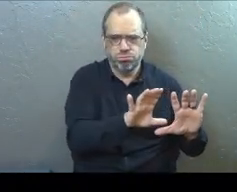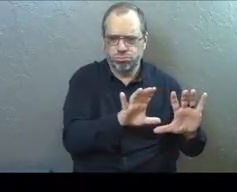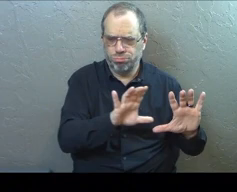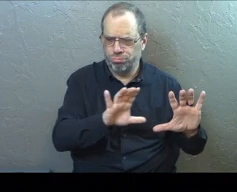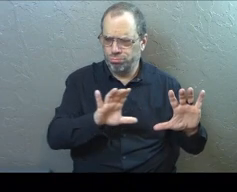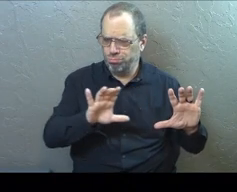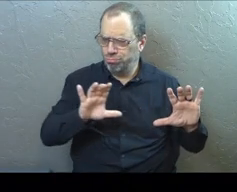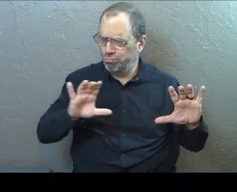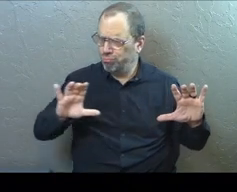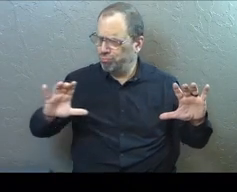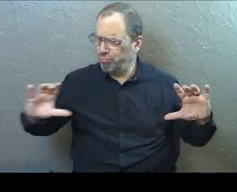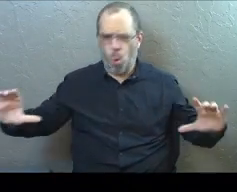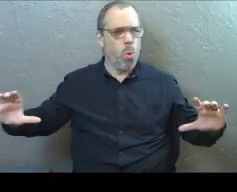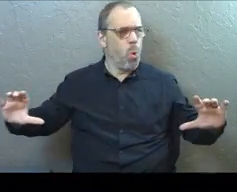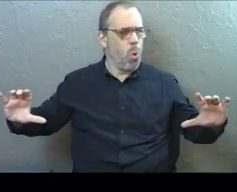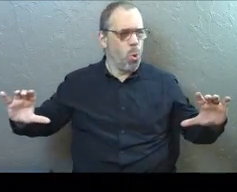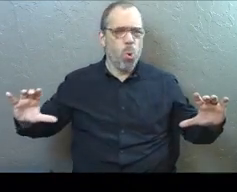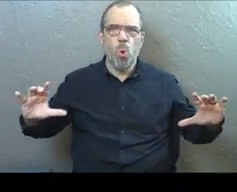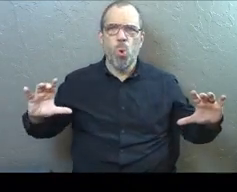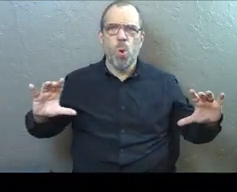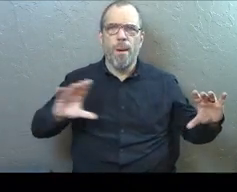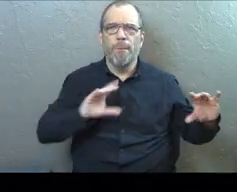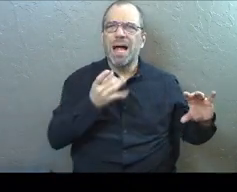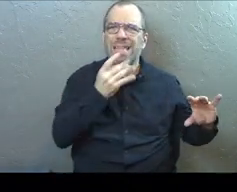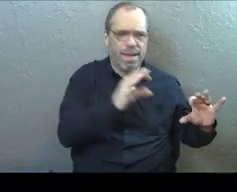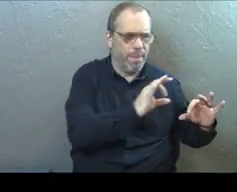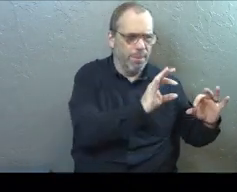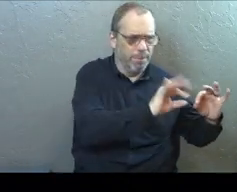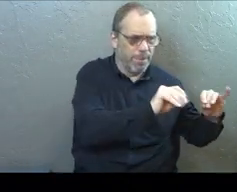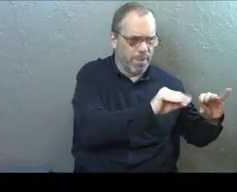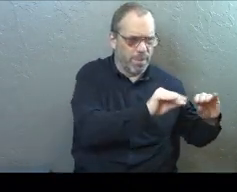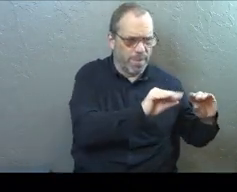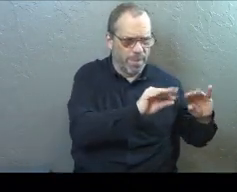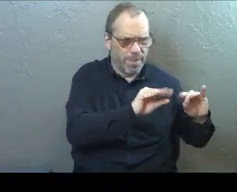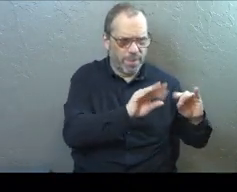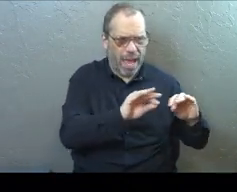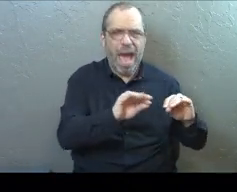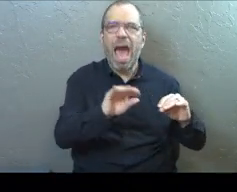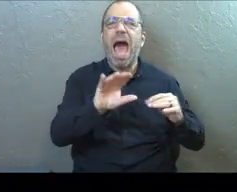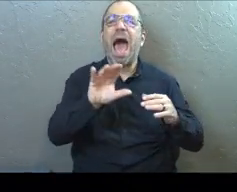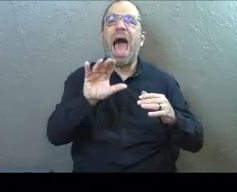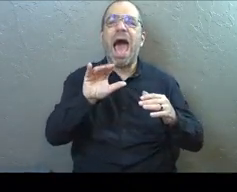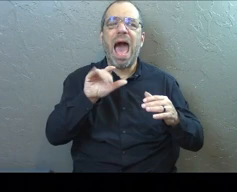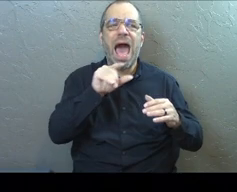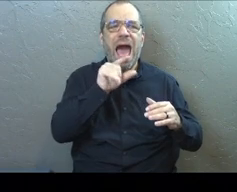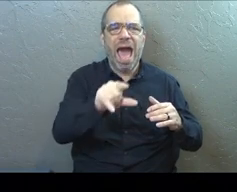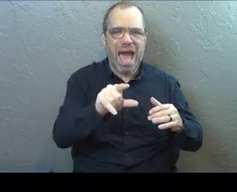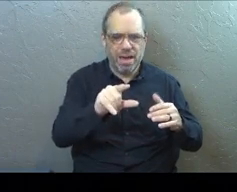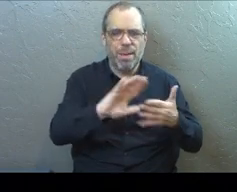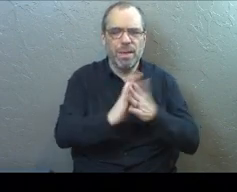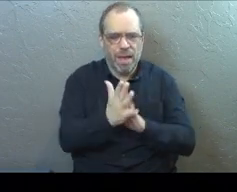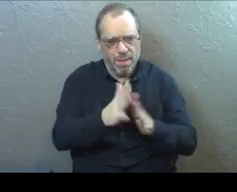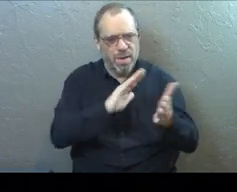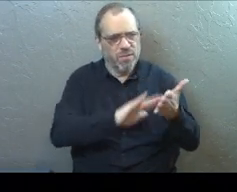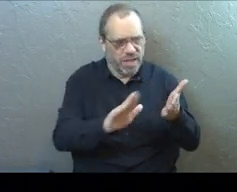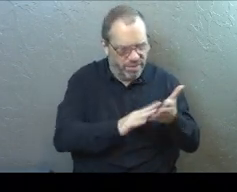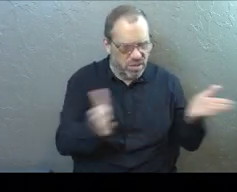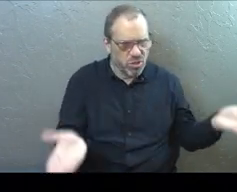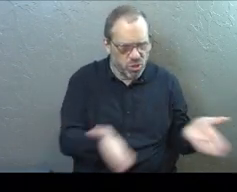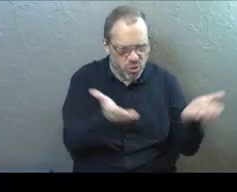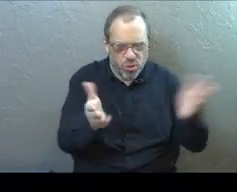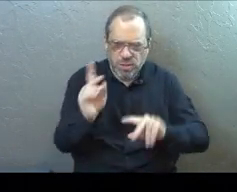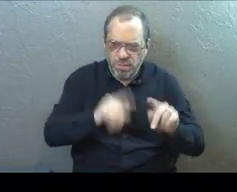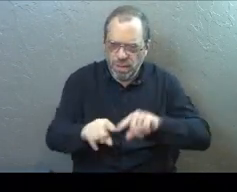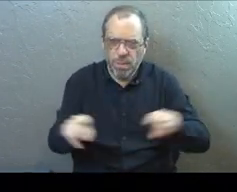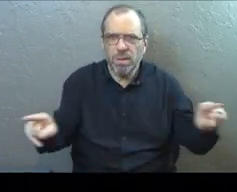Jesus has done for me, and I'm going to share it with you. This is how I'm going to be forgiveness to the people in my life. This is how I'm going to be encouraging to the